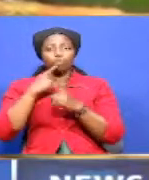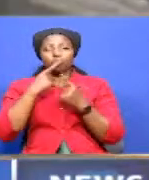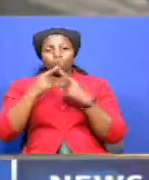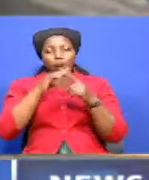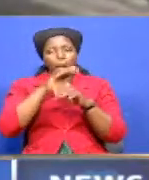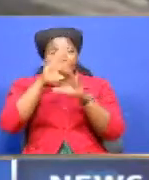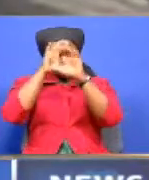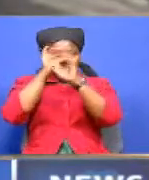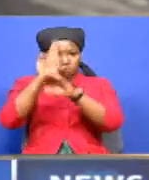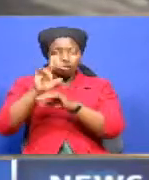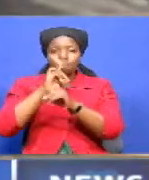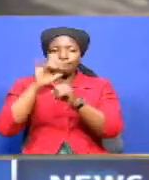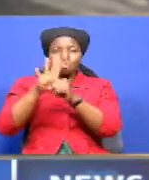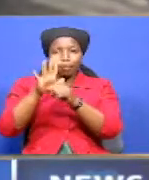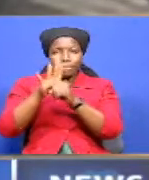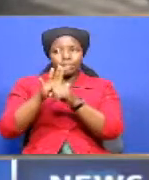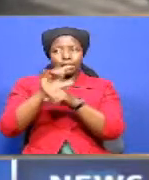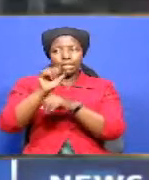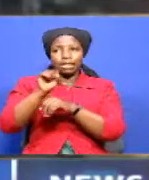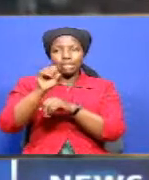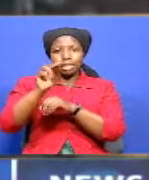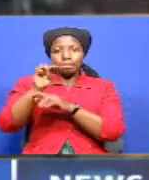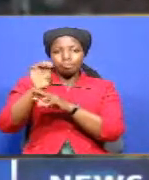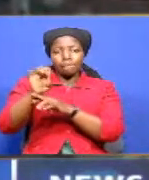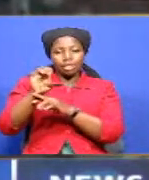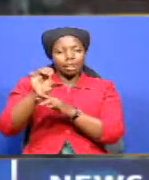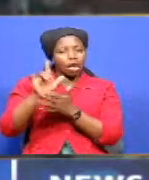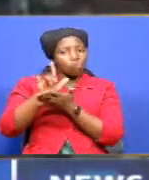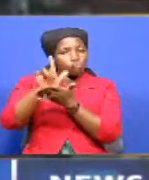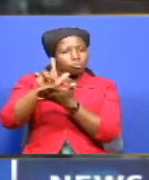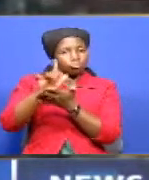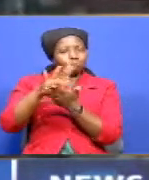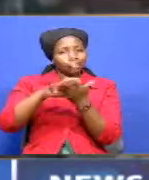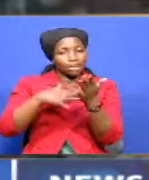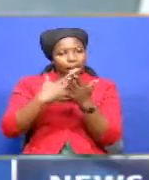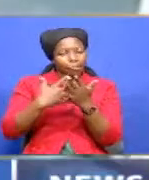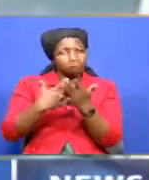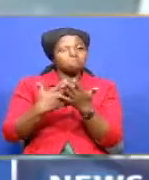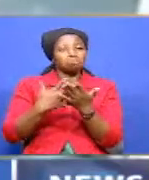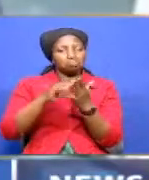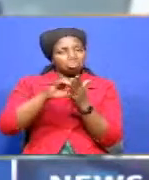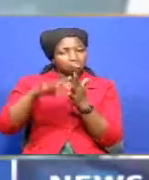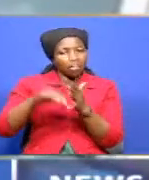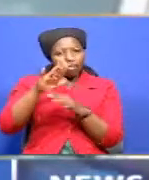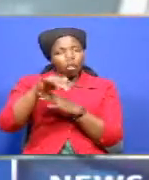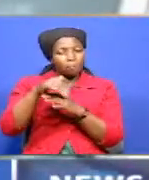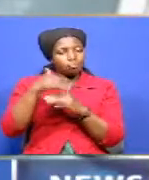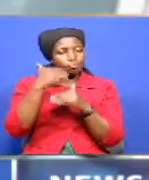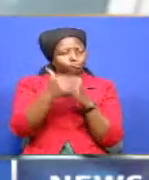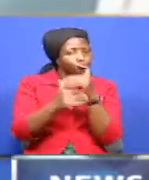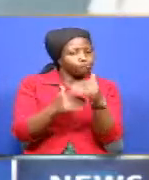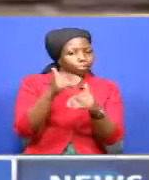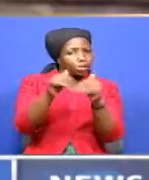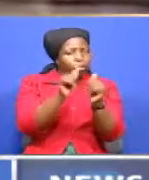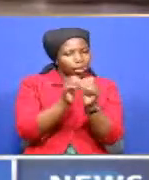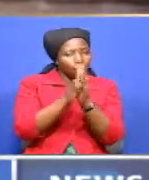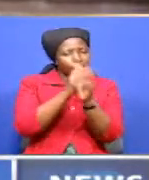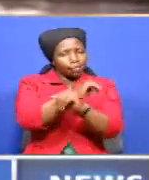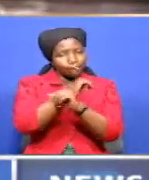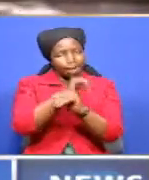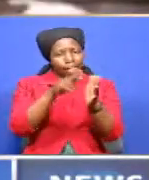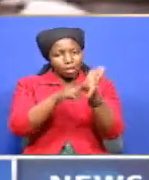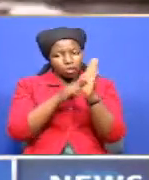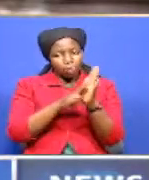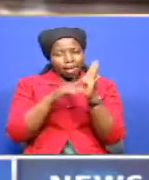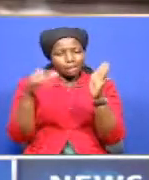promised an sme credit guarantee scheme to exempt them from complex application procedures and collateral requirements against impact of